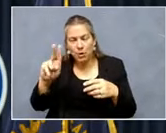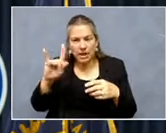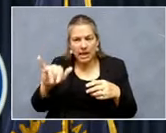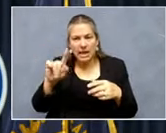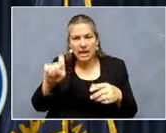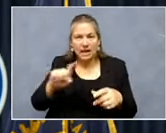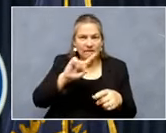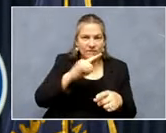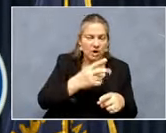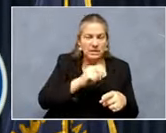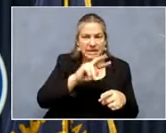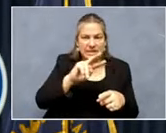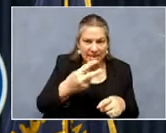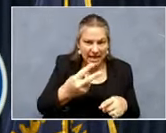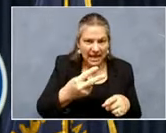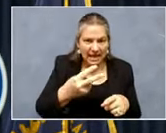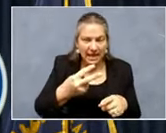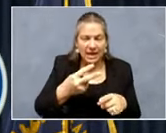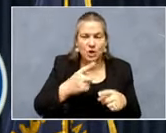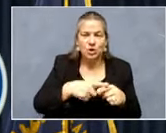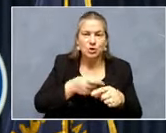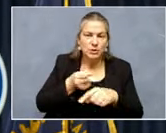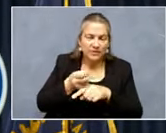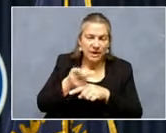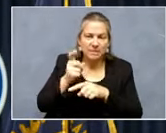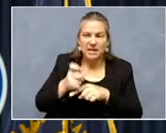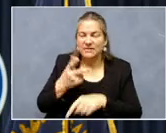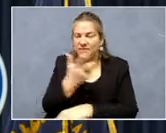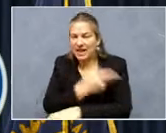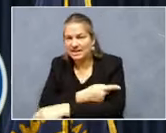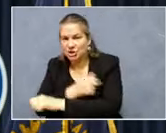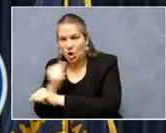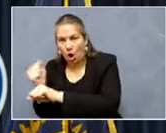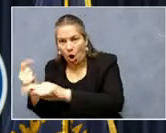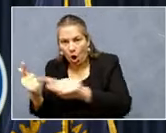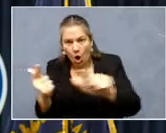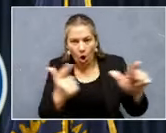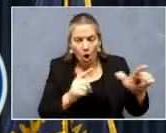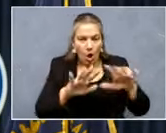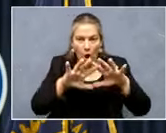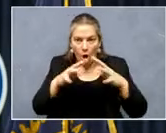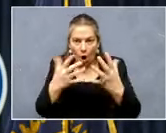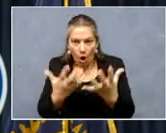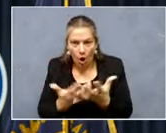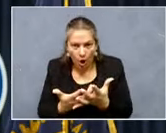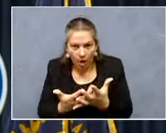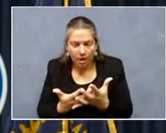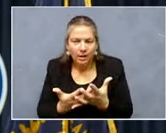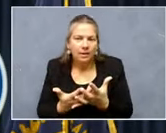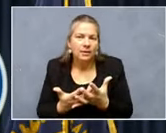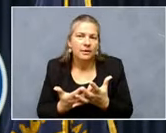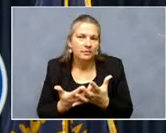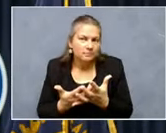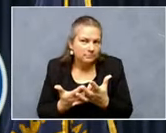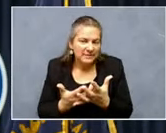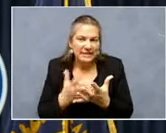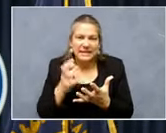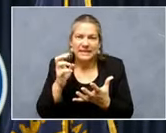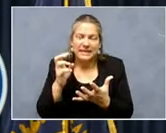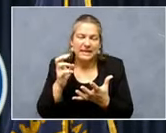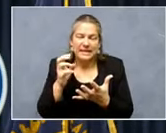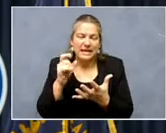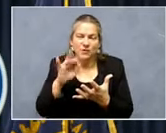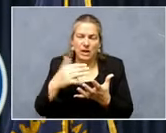And to truly defeat this thing, we need to vaccinate people all around the world. And if you have, even if it's waned, if you have